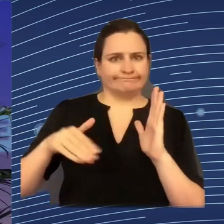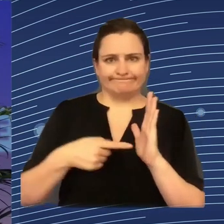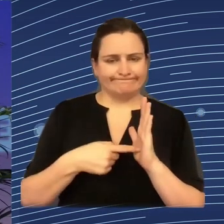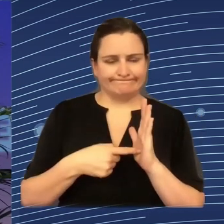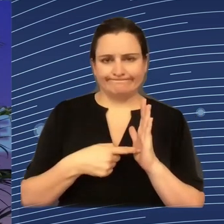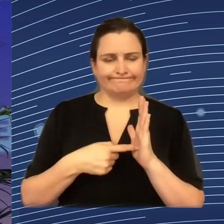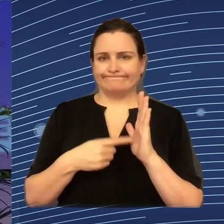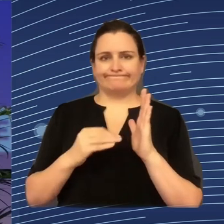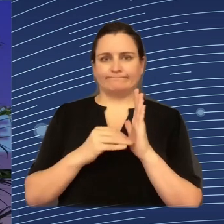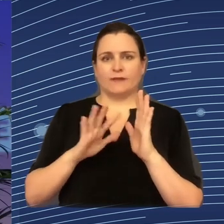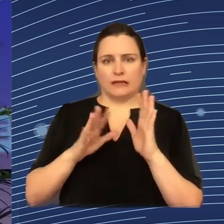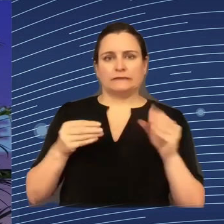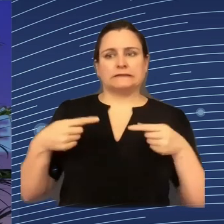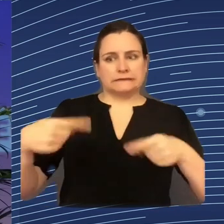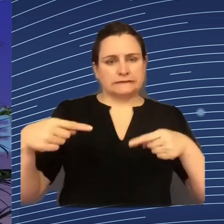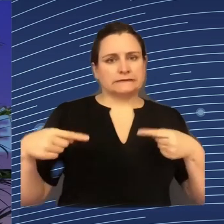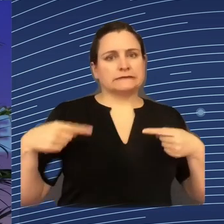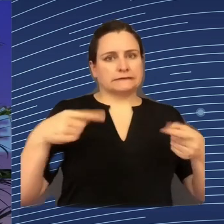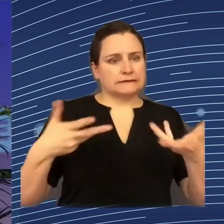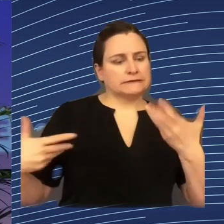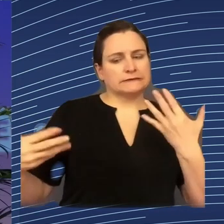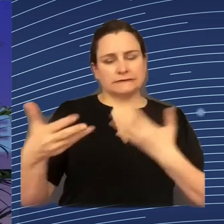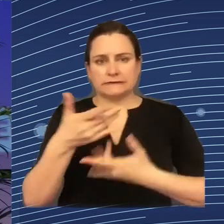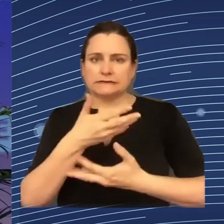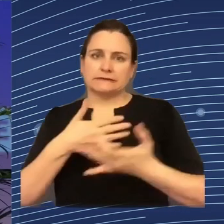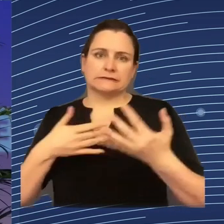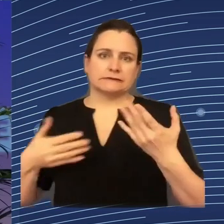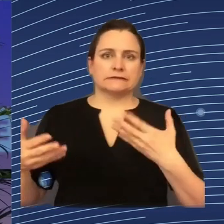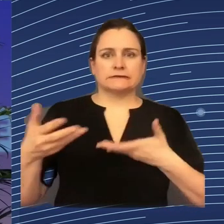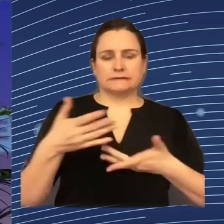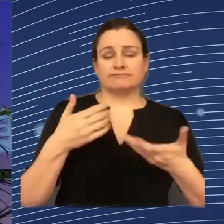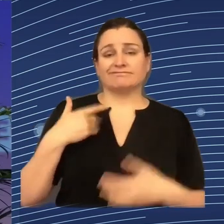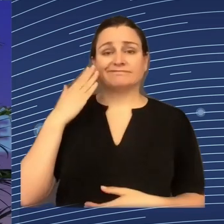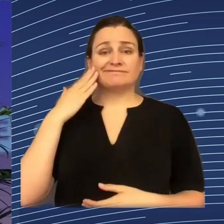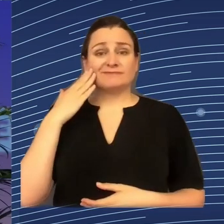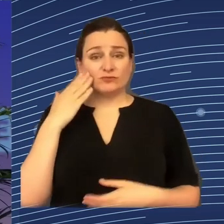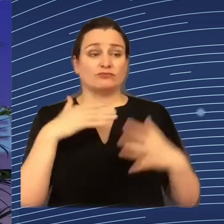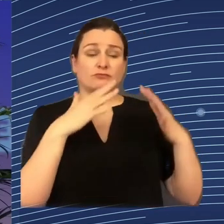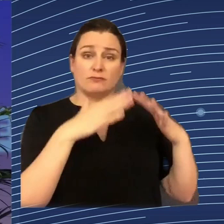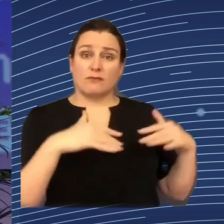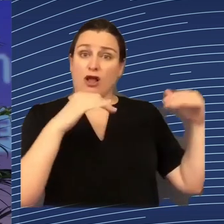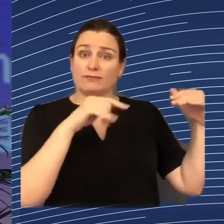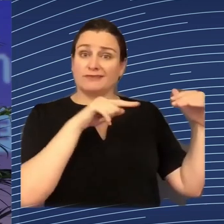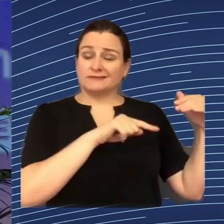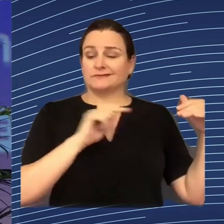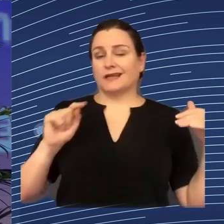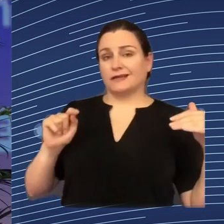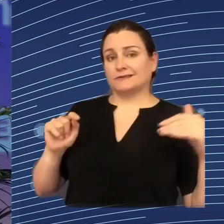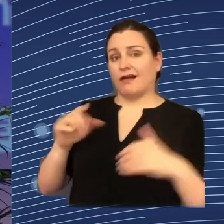first thing. And I know that there are different views between the European Parliament and the Council on how to frame this information.